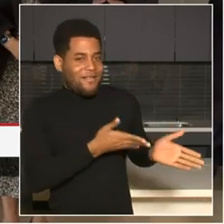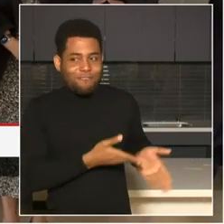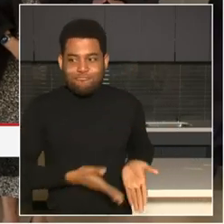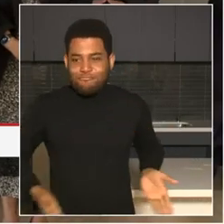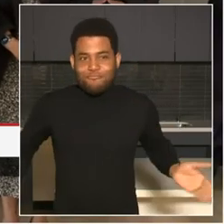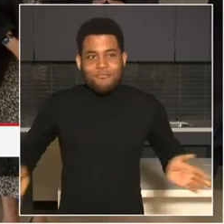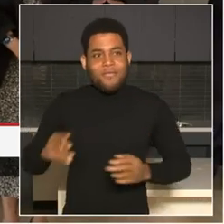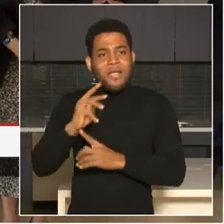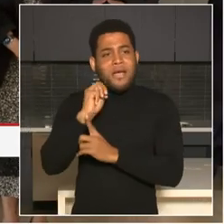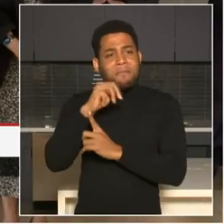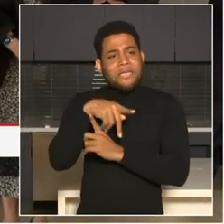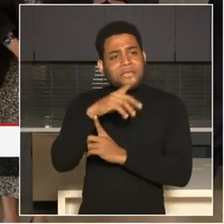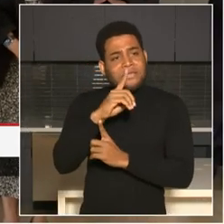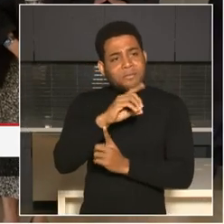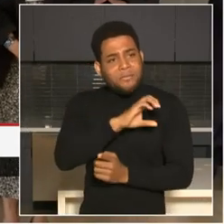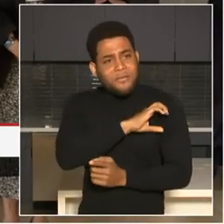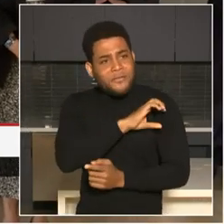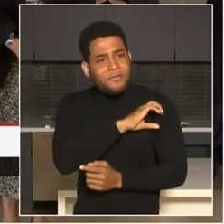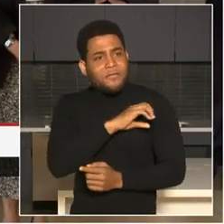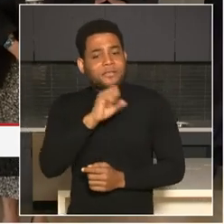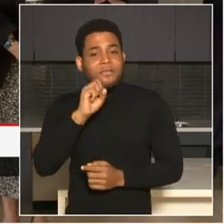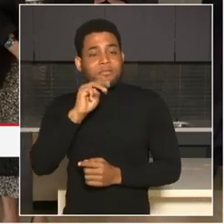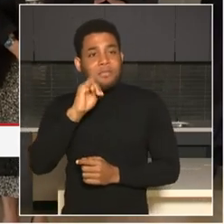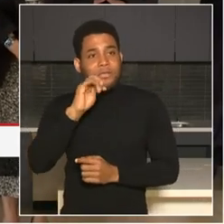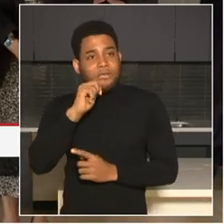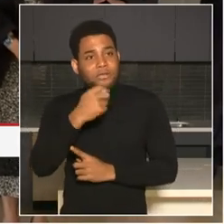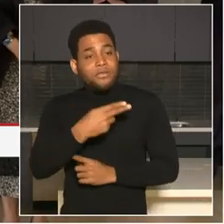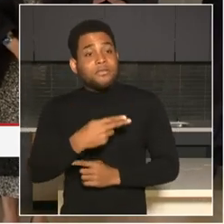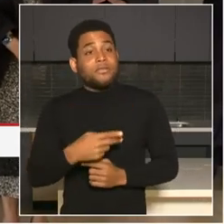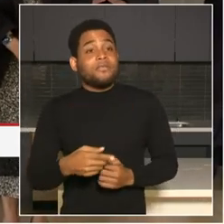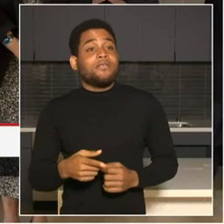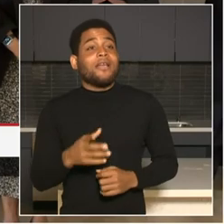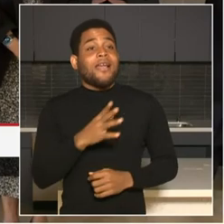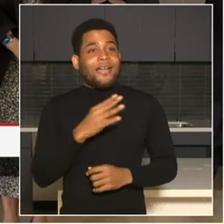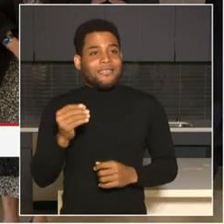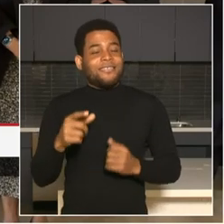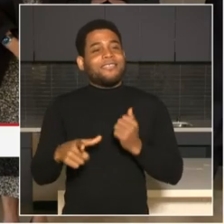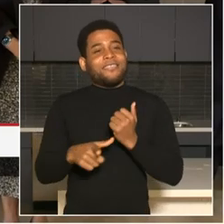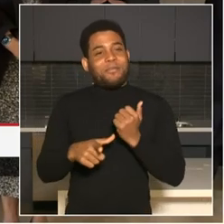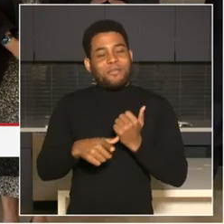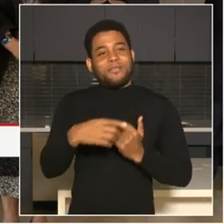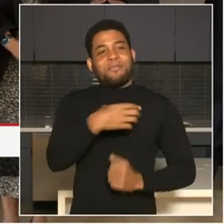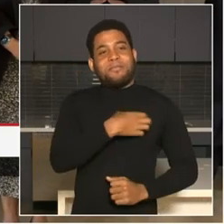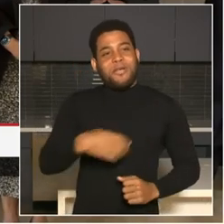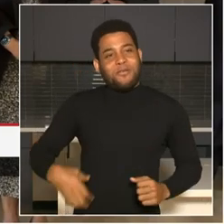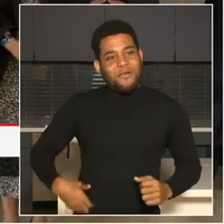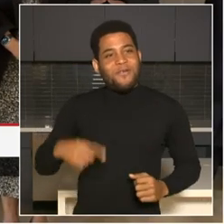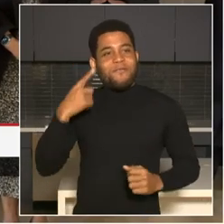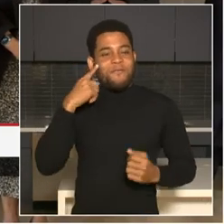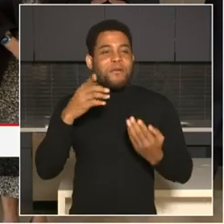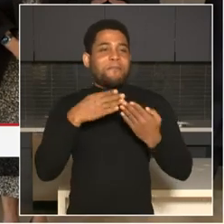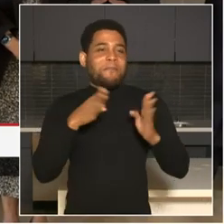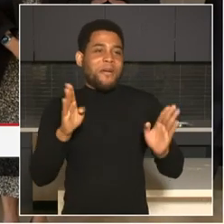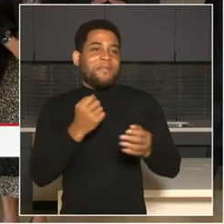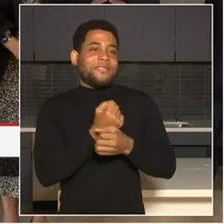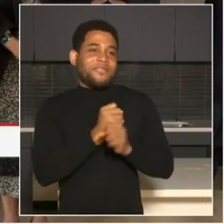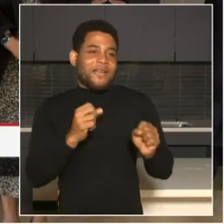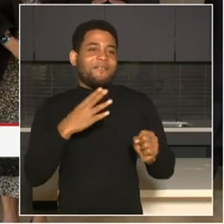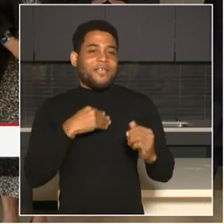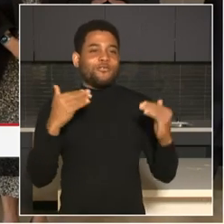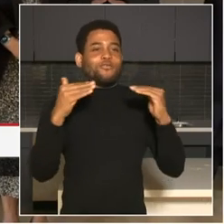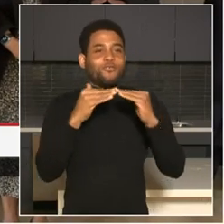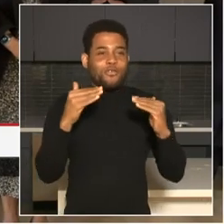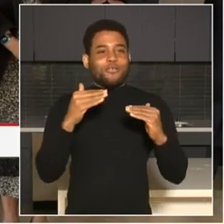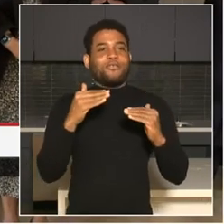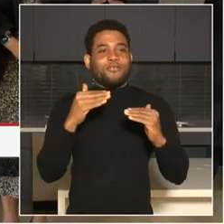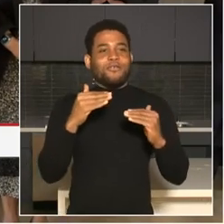the Deputy Mayor for Public Safety and Justice for the District of Columbia, Lindsay Appiah. And I'm joined by leaders